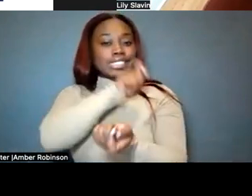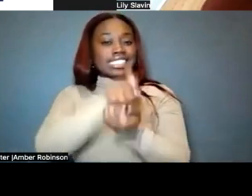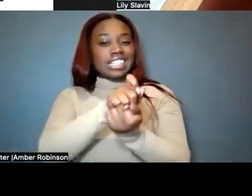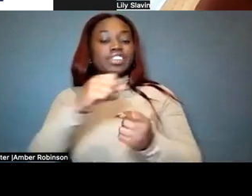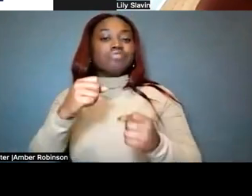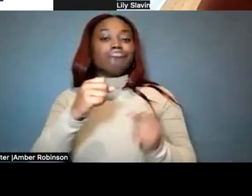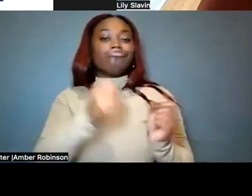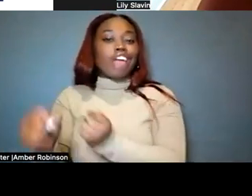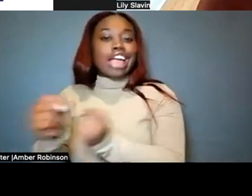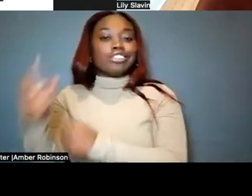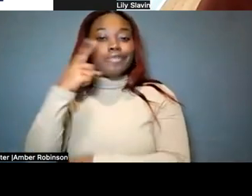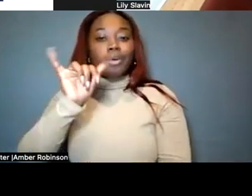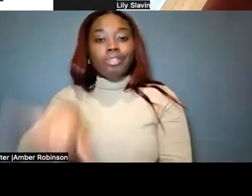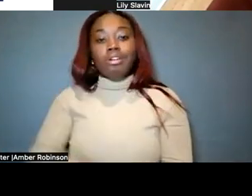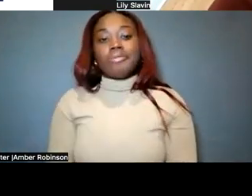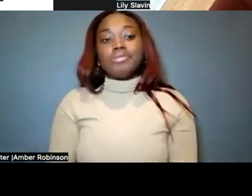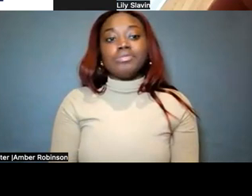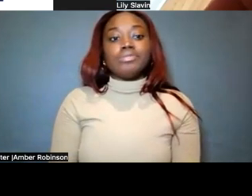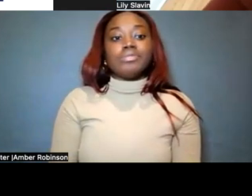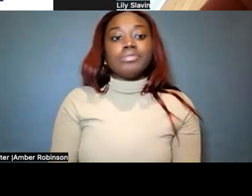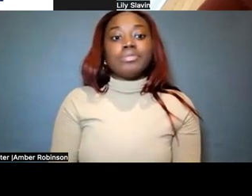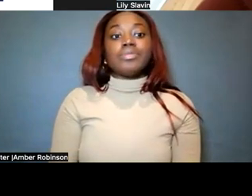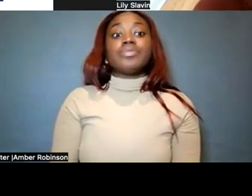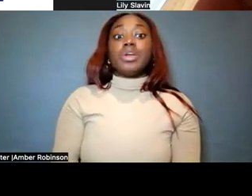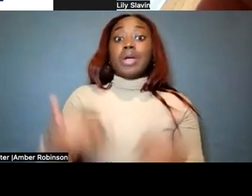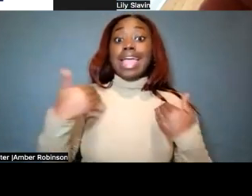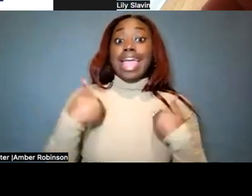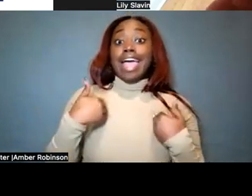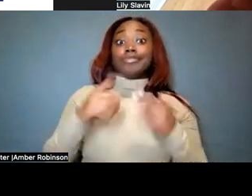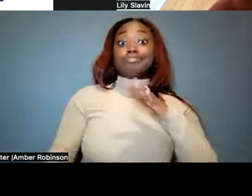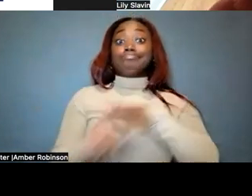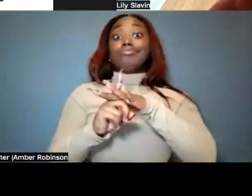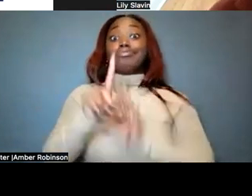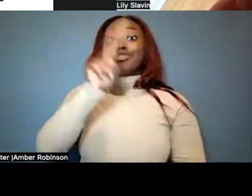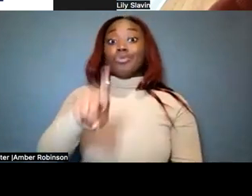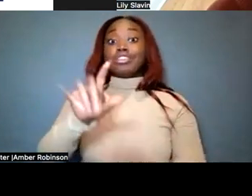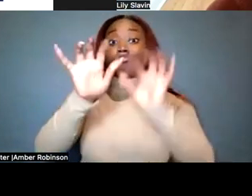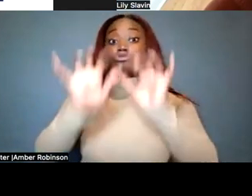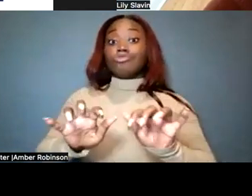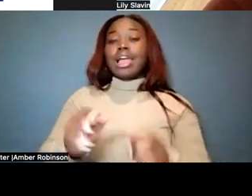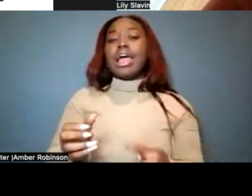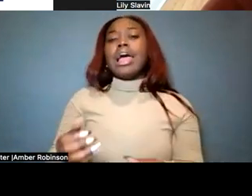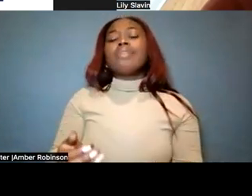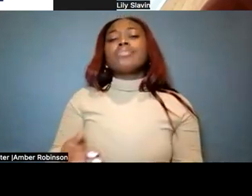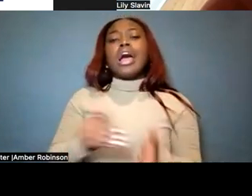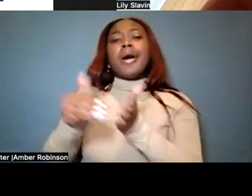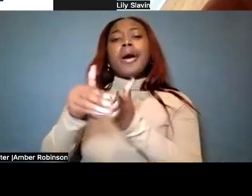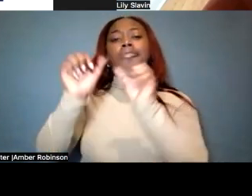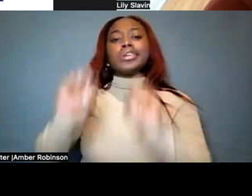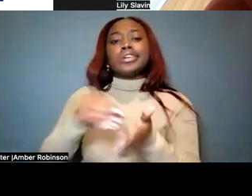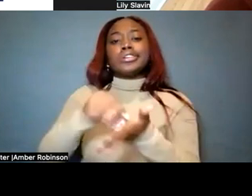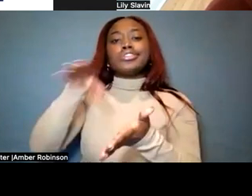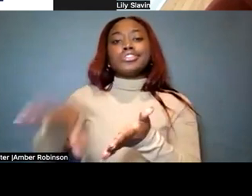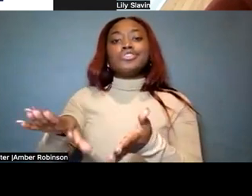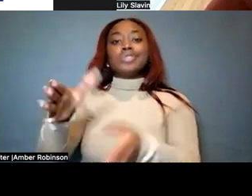strategies for that. We have a question in the chat. How often can a student get adaptive